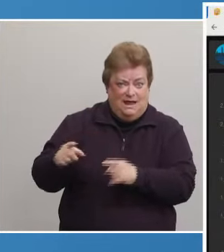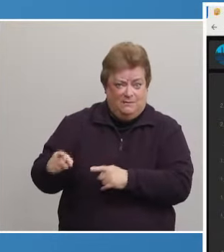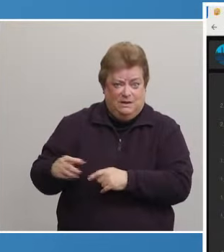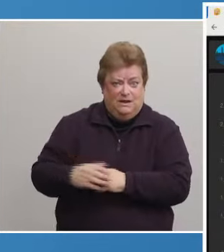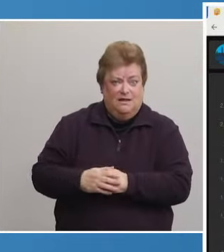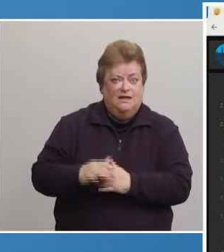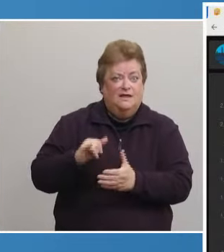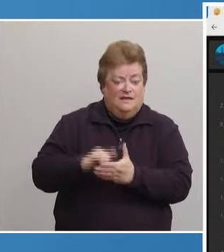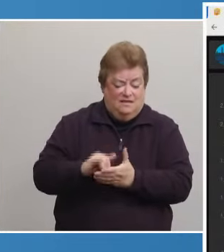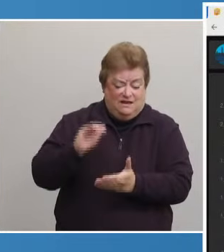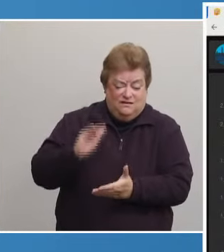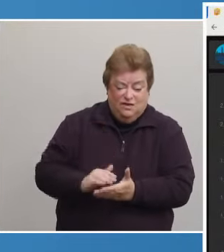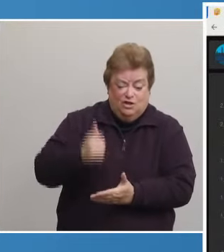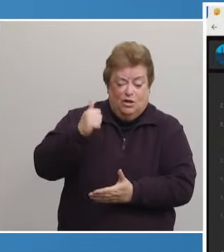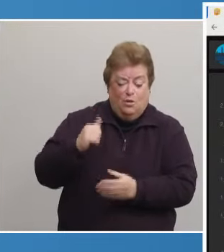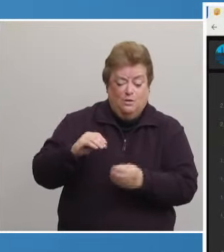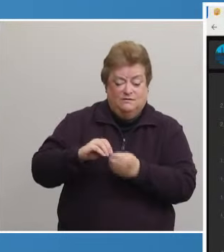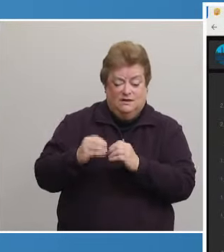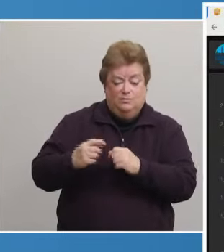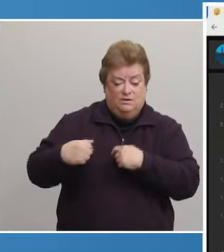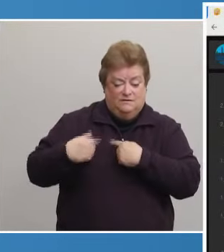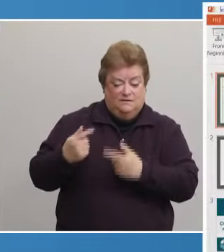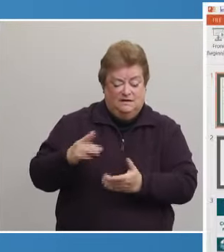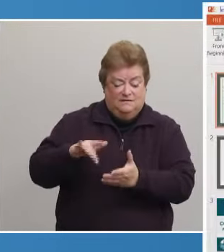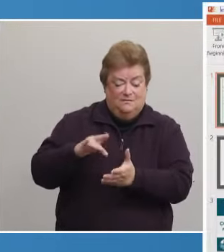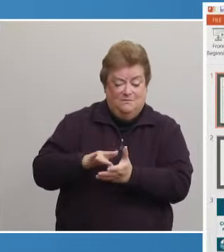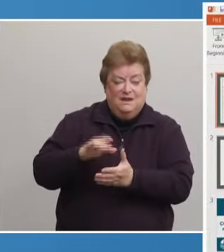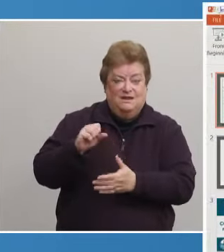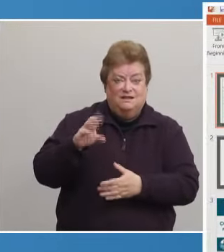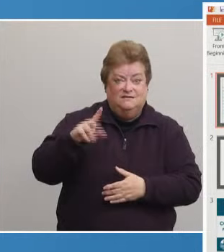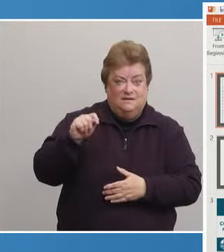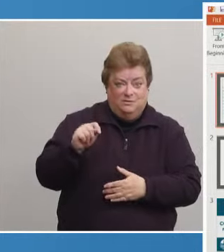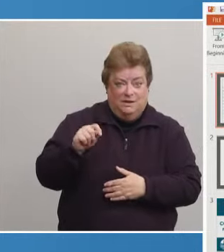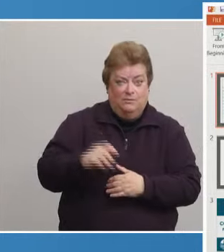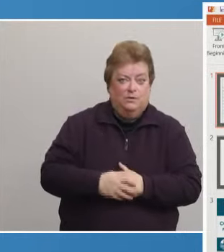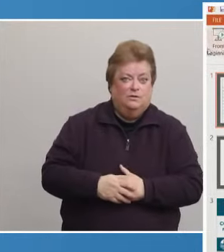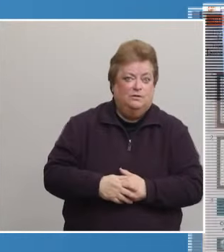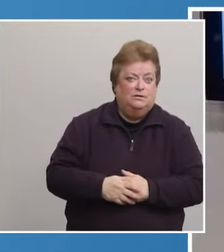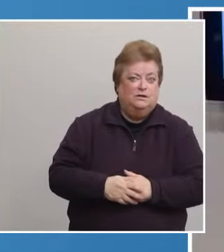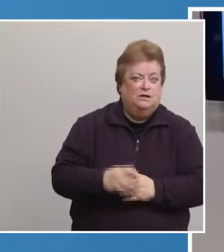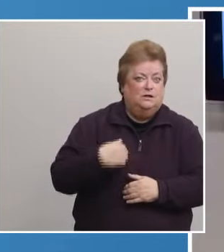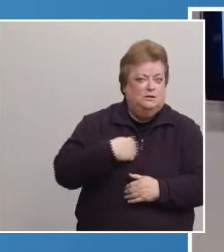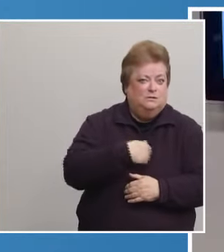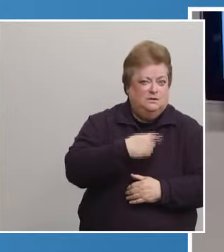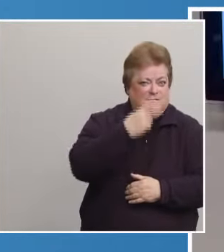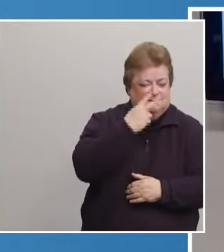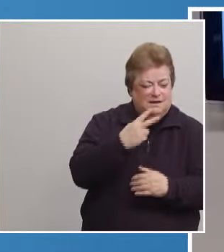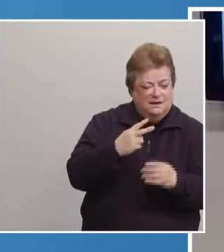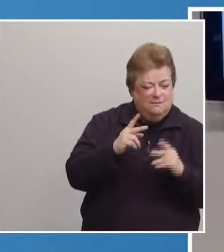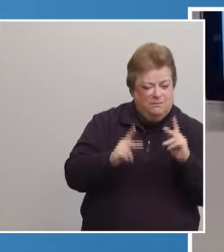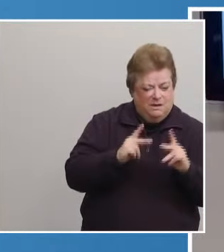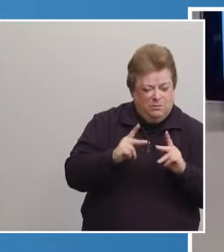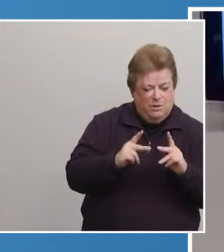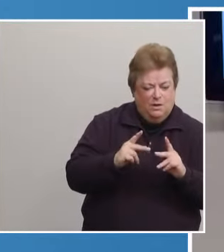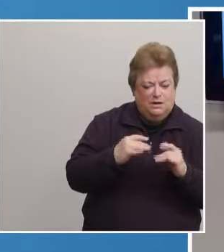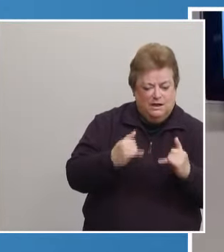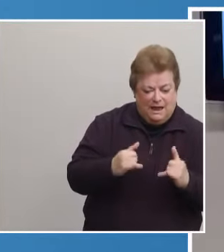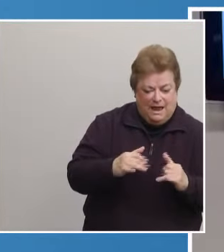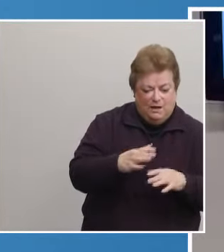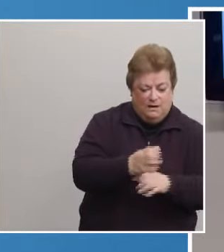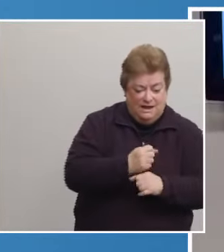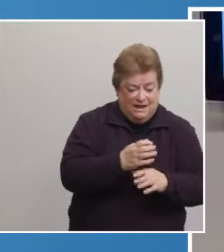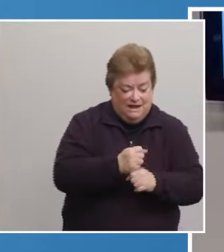weekly cases since mid-September. As we'll show later, the number of people getting tested is down here